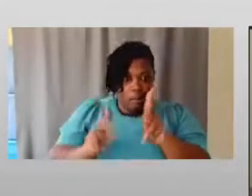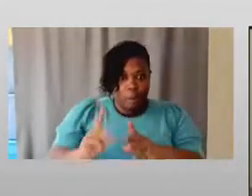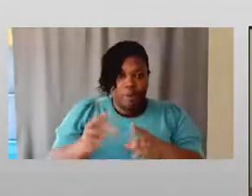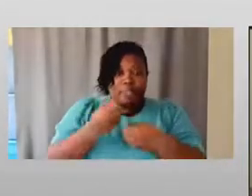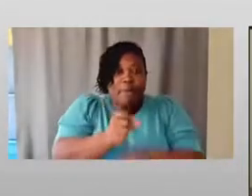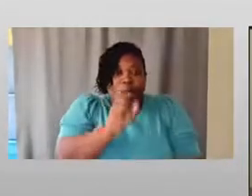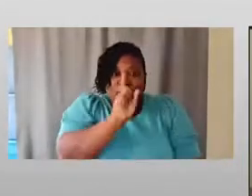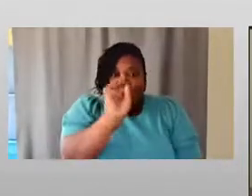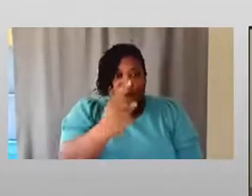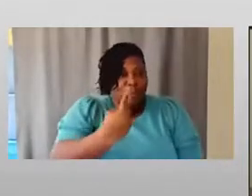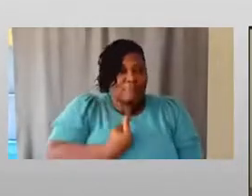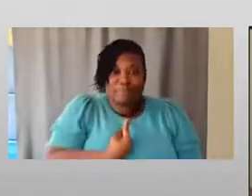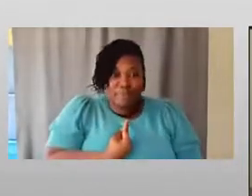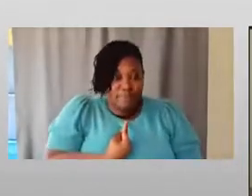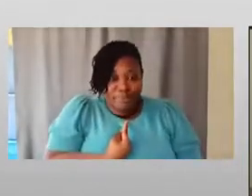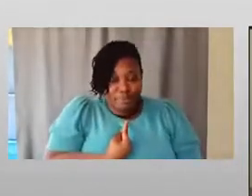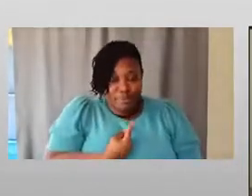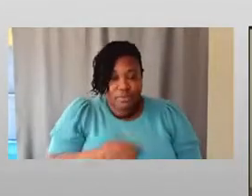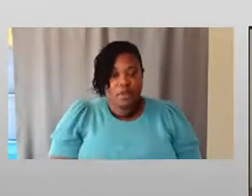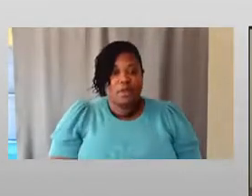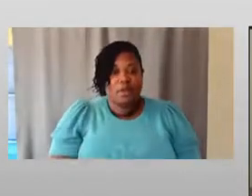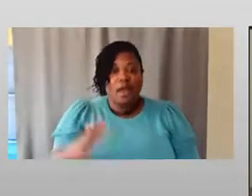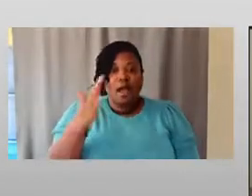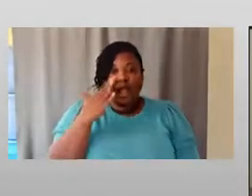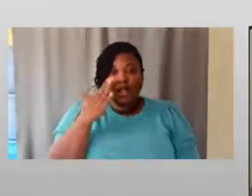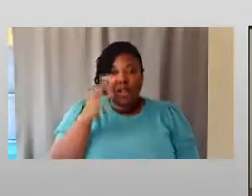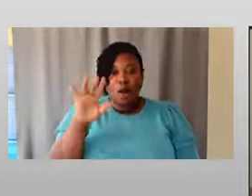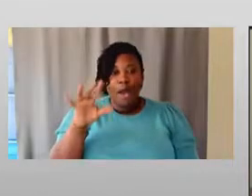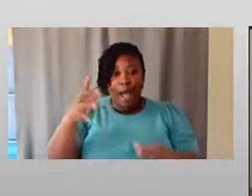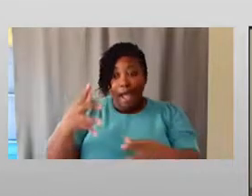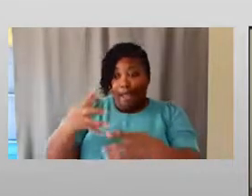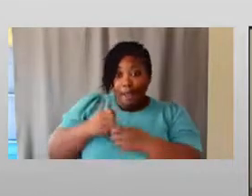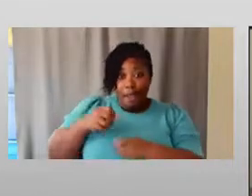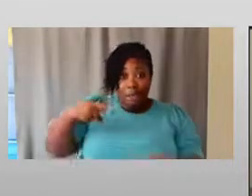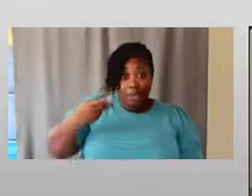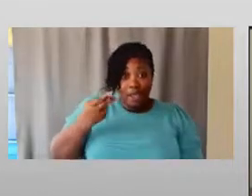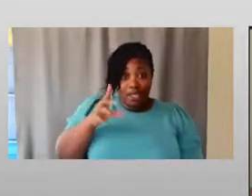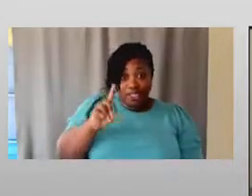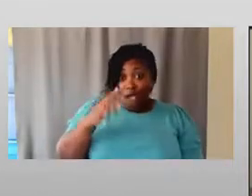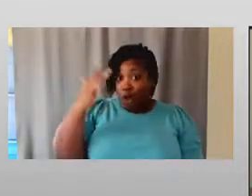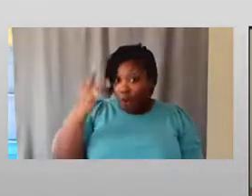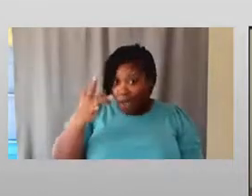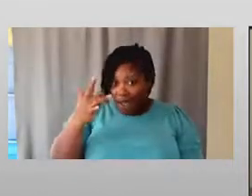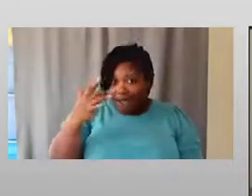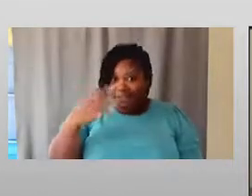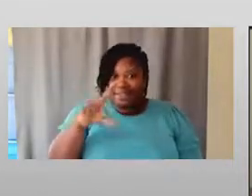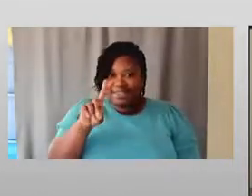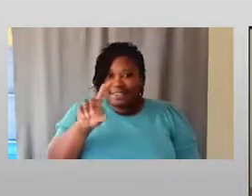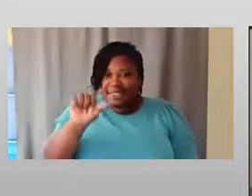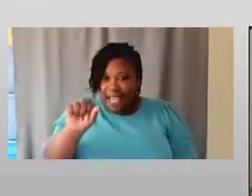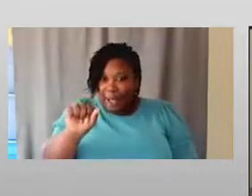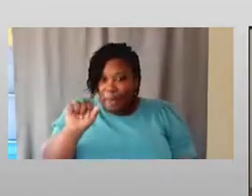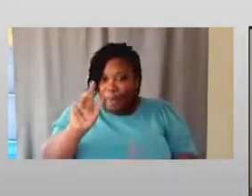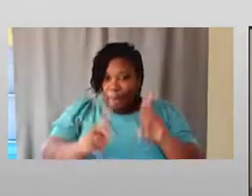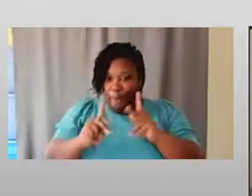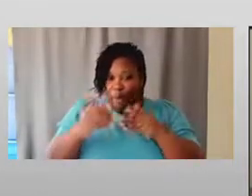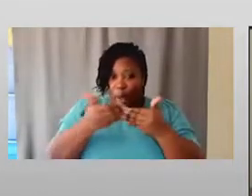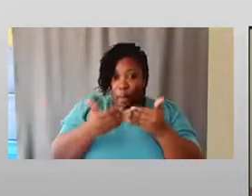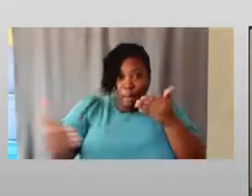am only able to, I was only able to get a PhD because of disabled advocates who came before me.